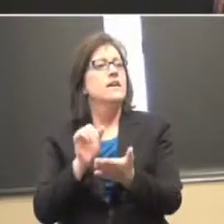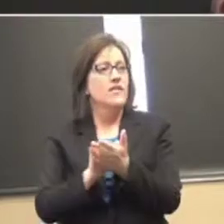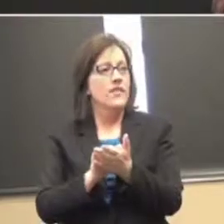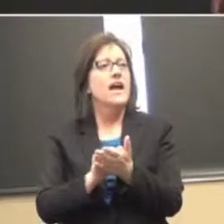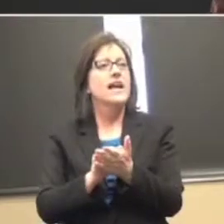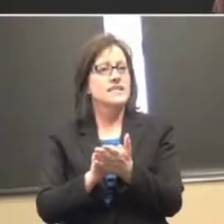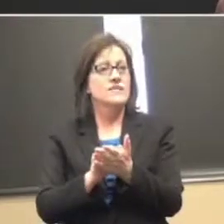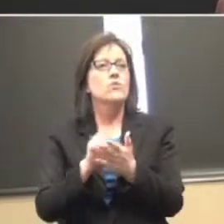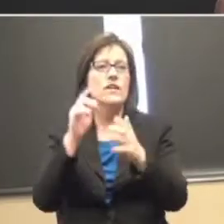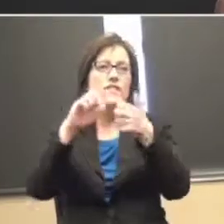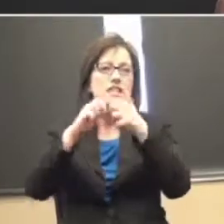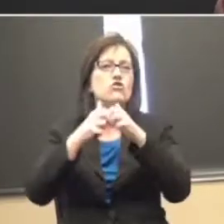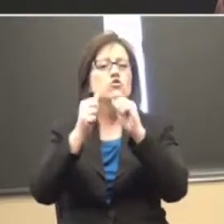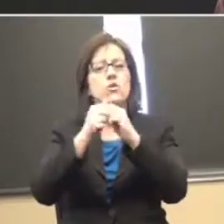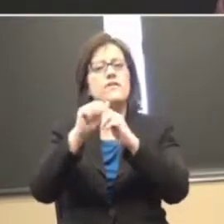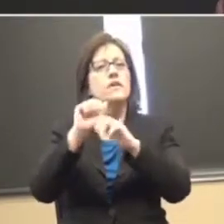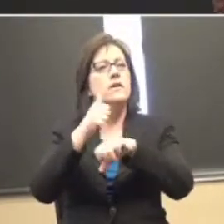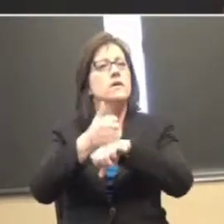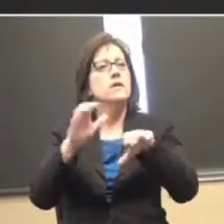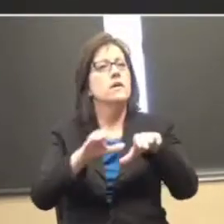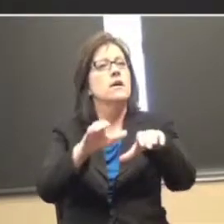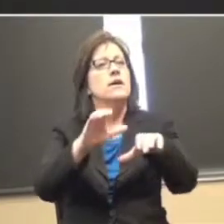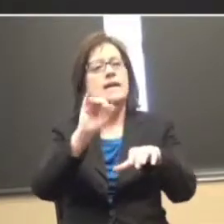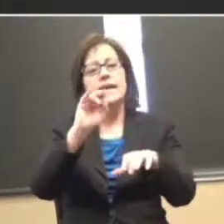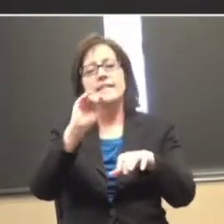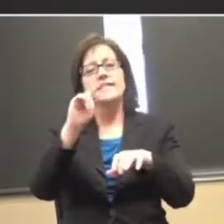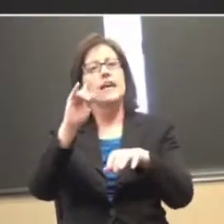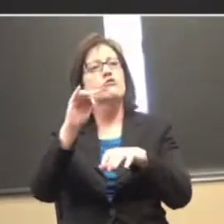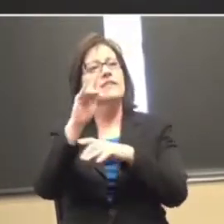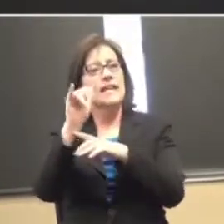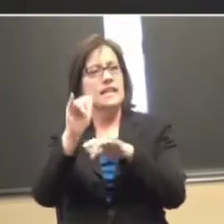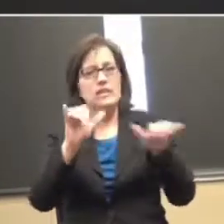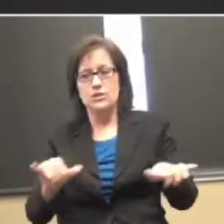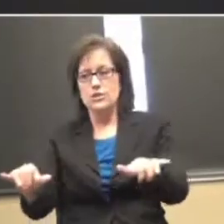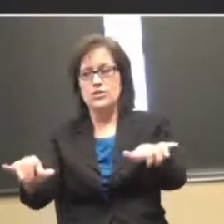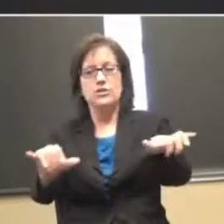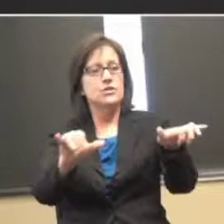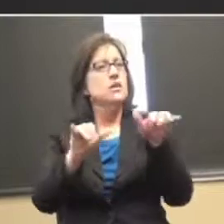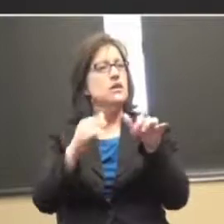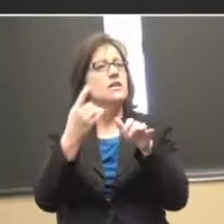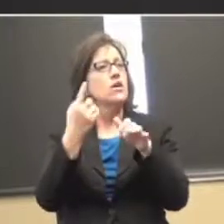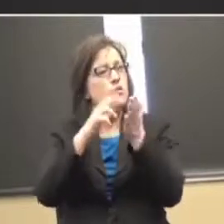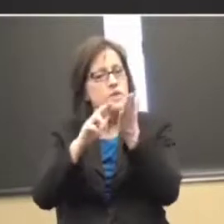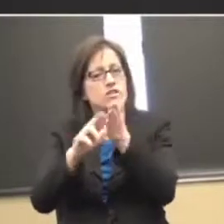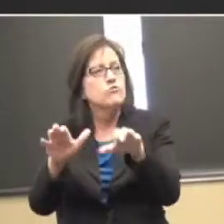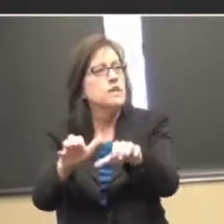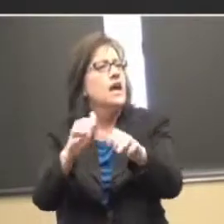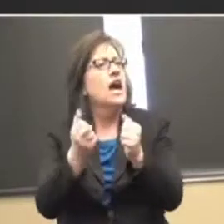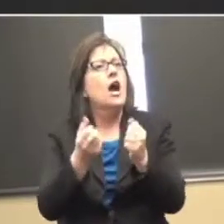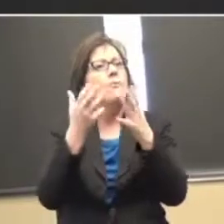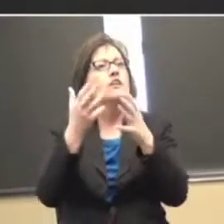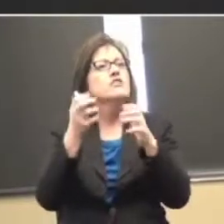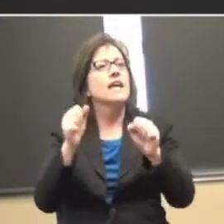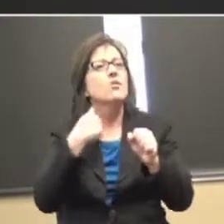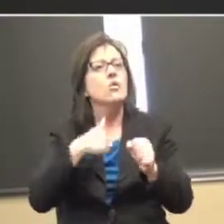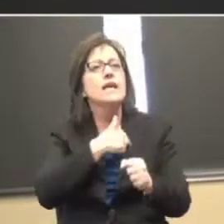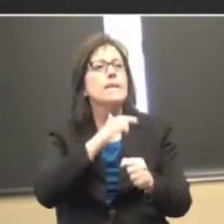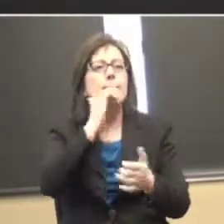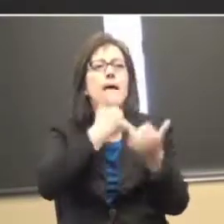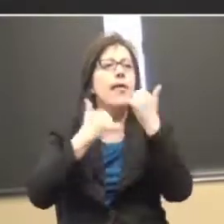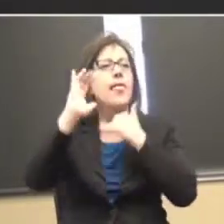And one of the things in terms of research that's being done is we're beginning to now say, how much can we screw these things up?